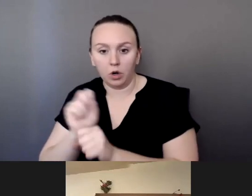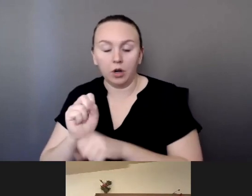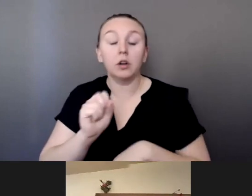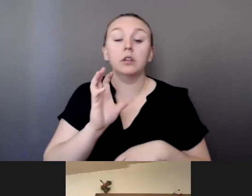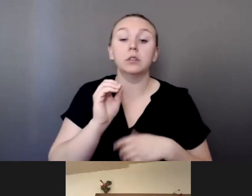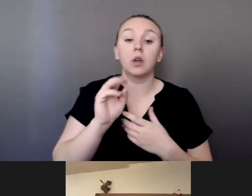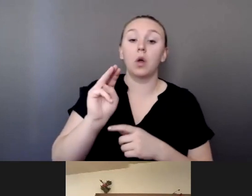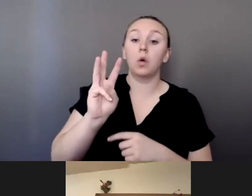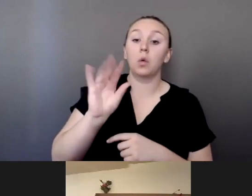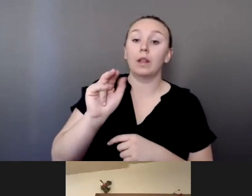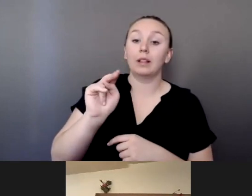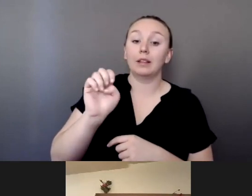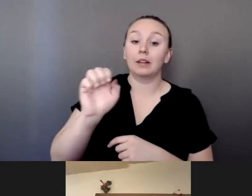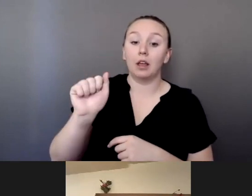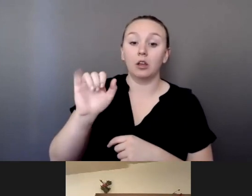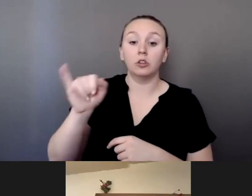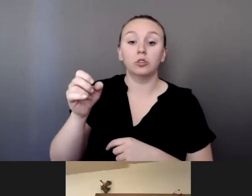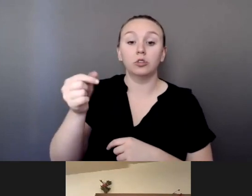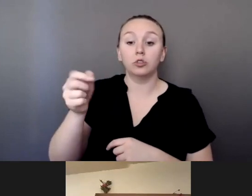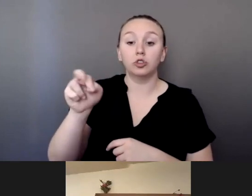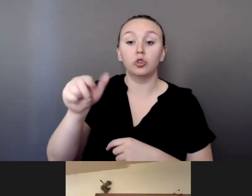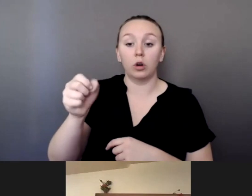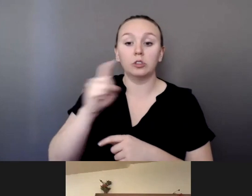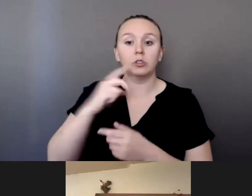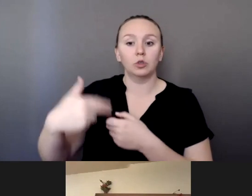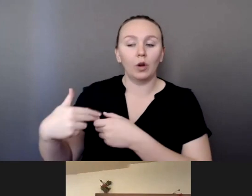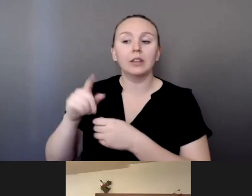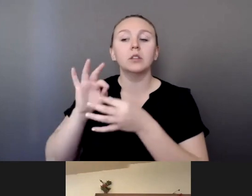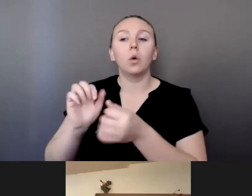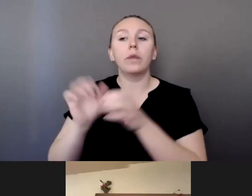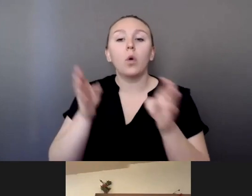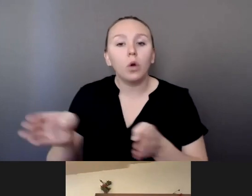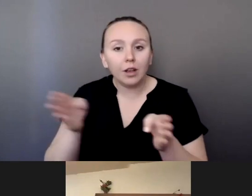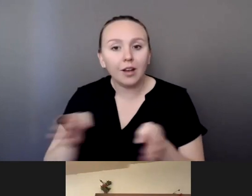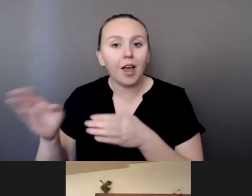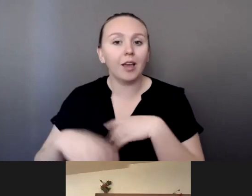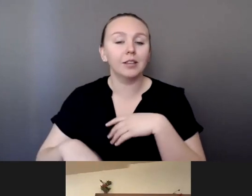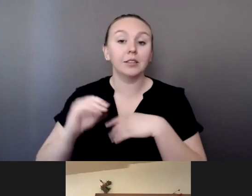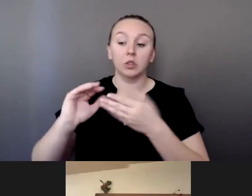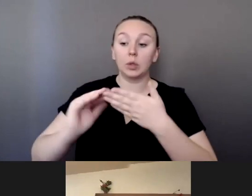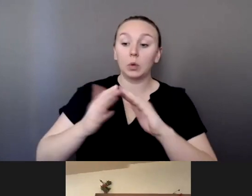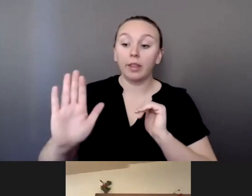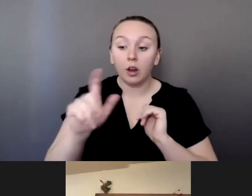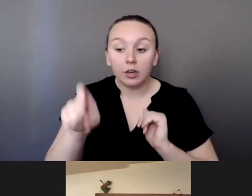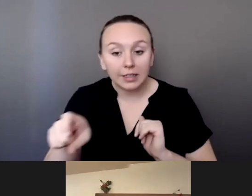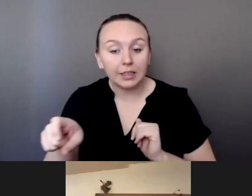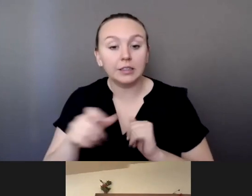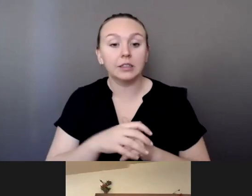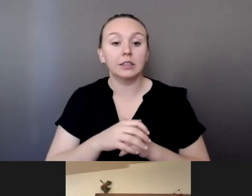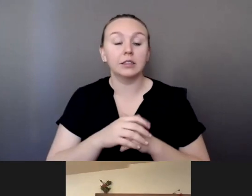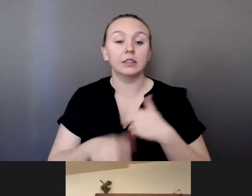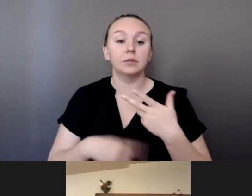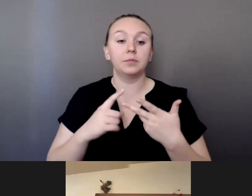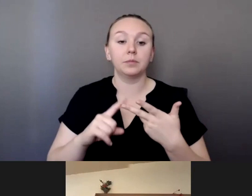The conversation I have with Walena is around organizing and around community needs and